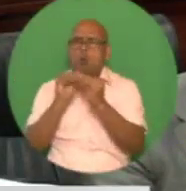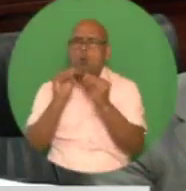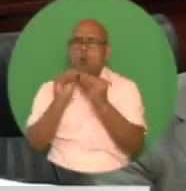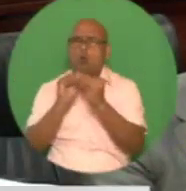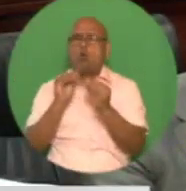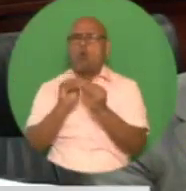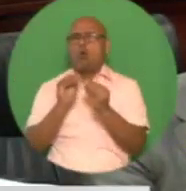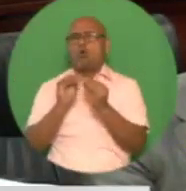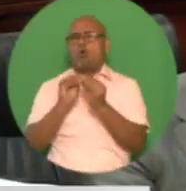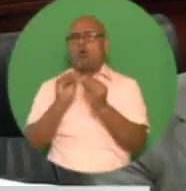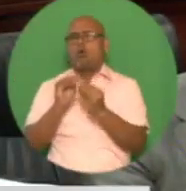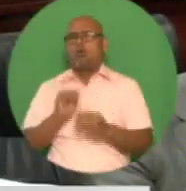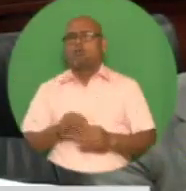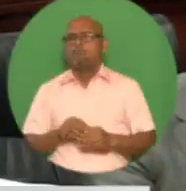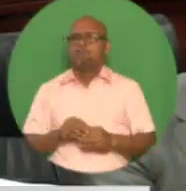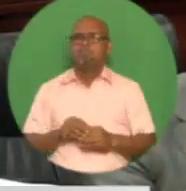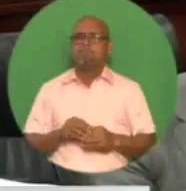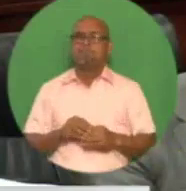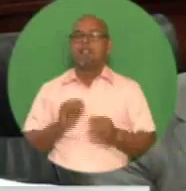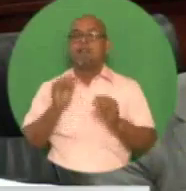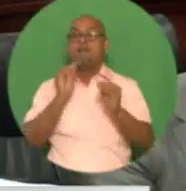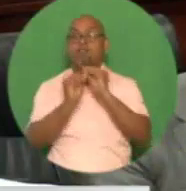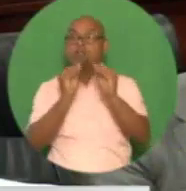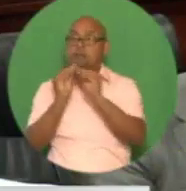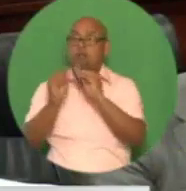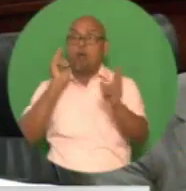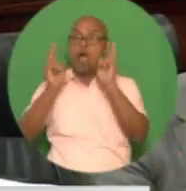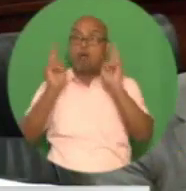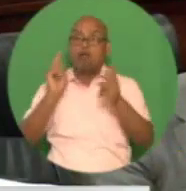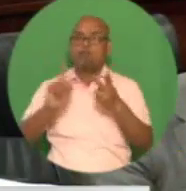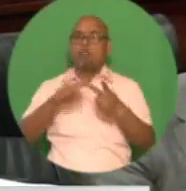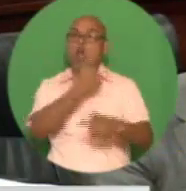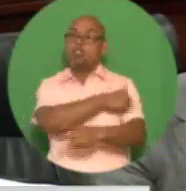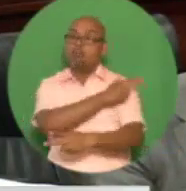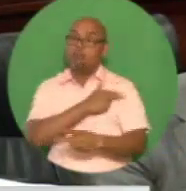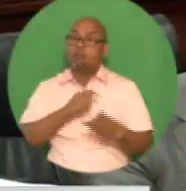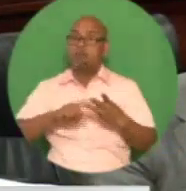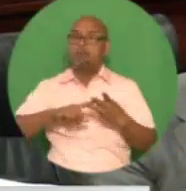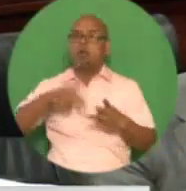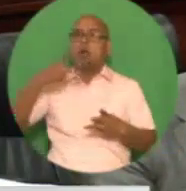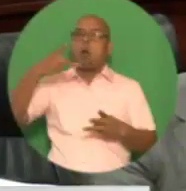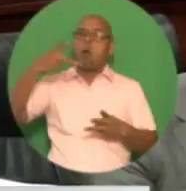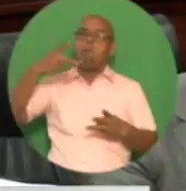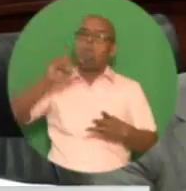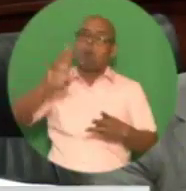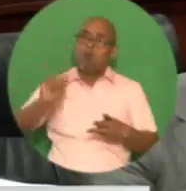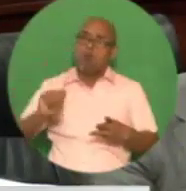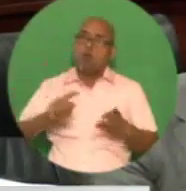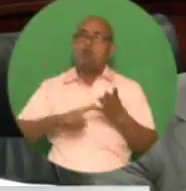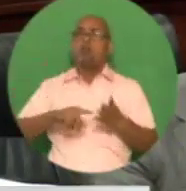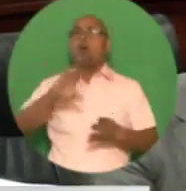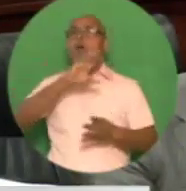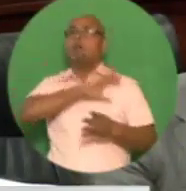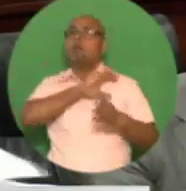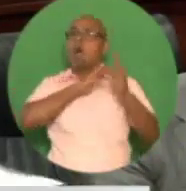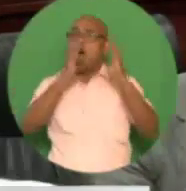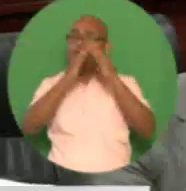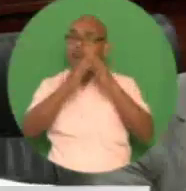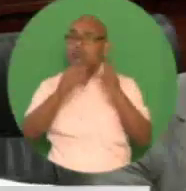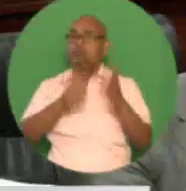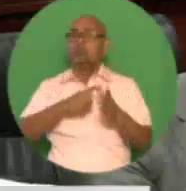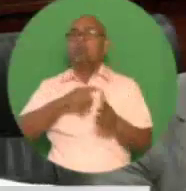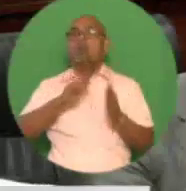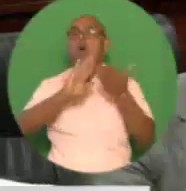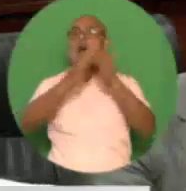infrastructure, such as highways, hospitals, ports, police stations, community centers, fire